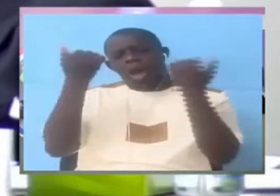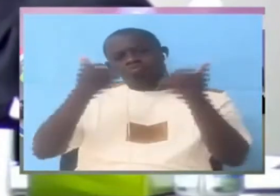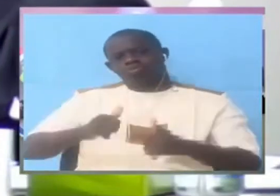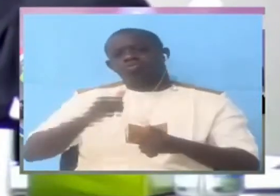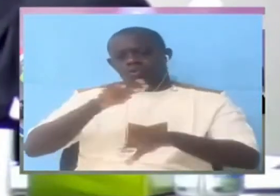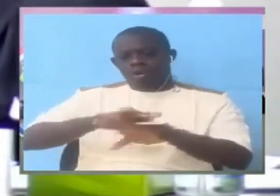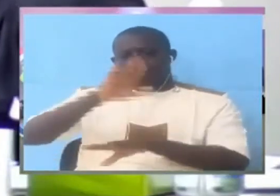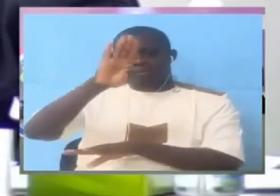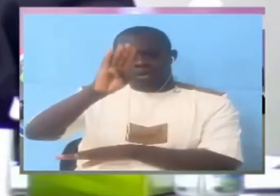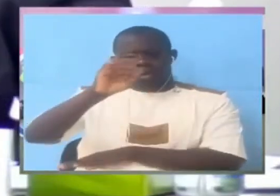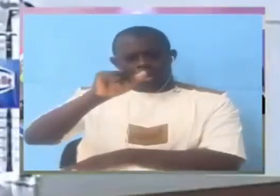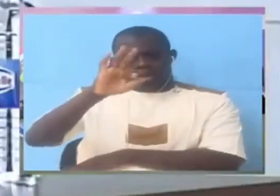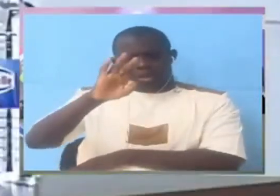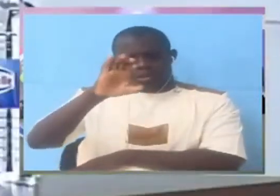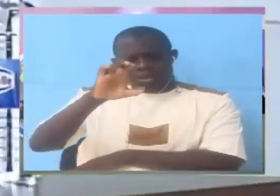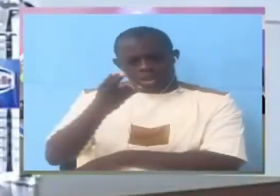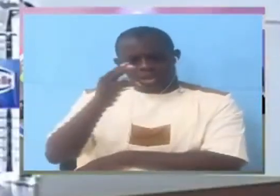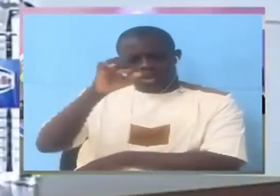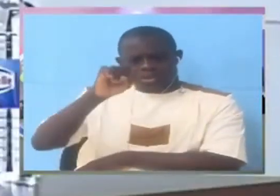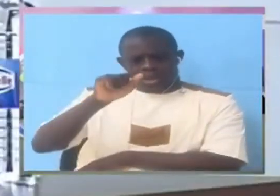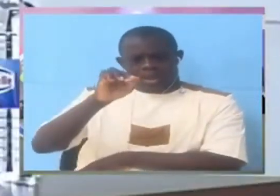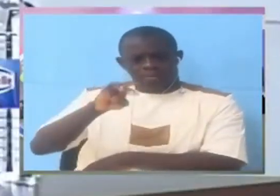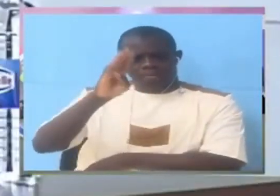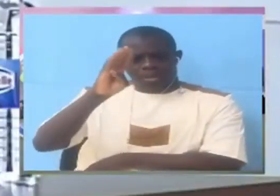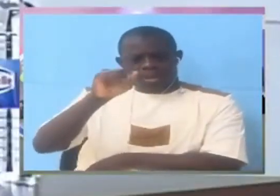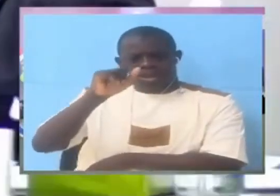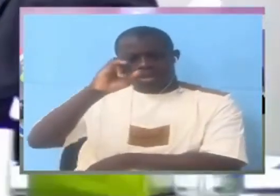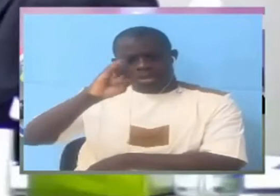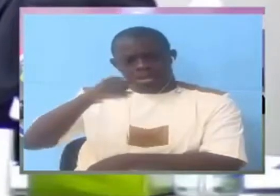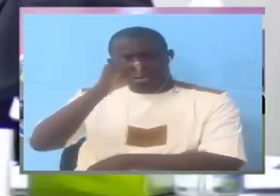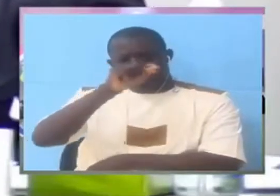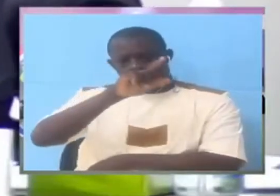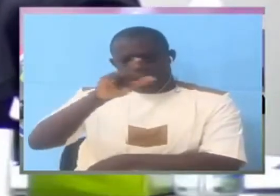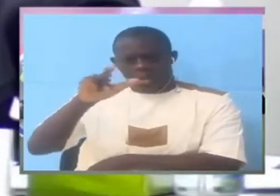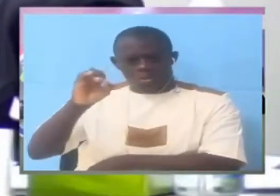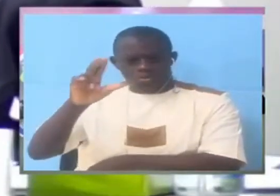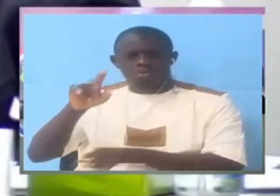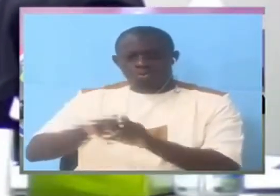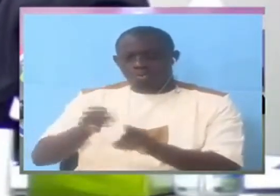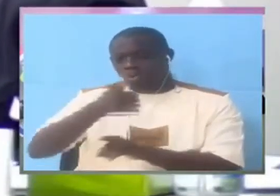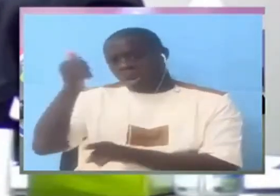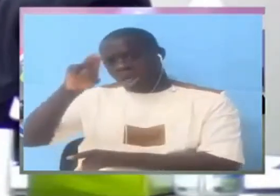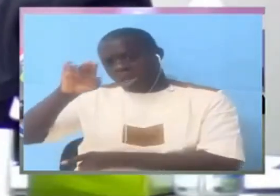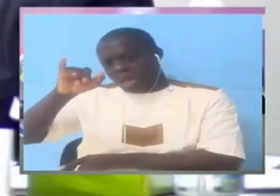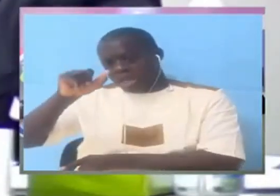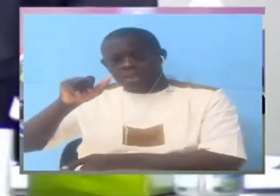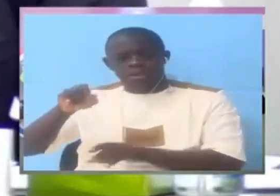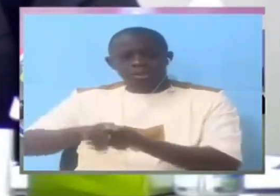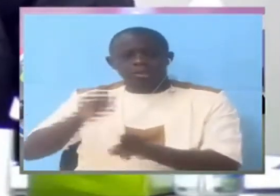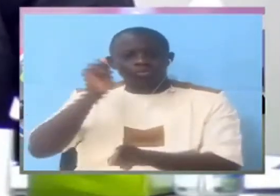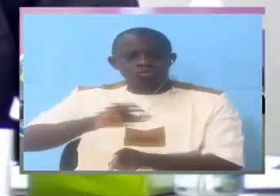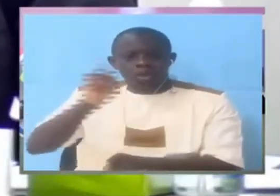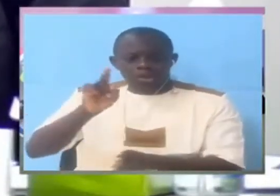to Bajsamba Jalok. Some NIA officer took a stone and crossed his